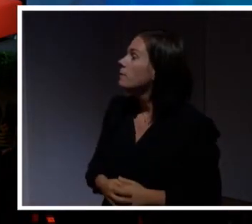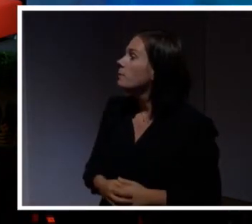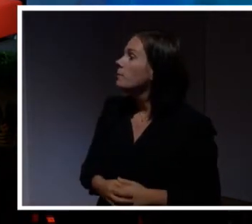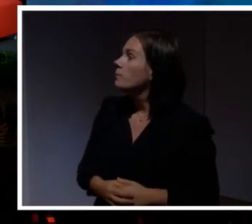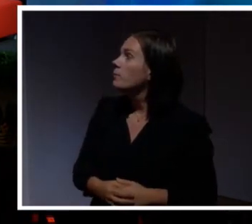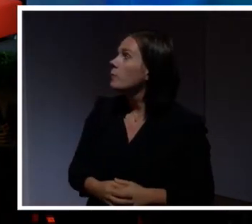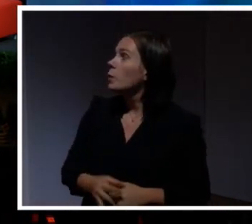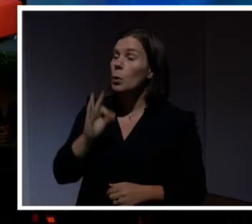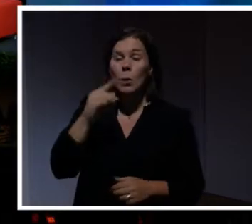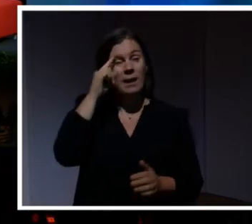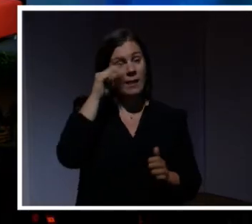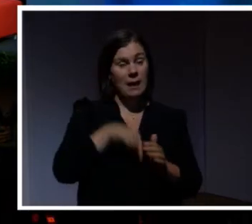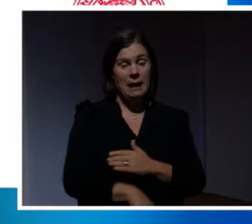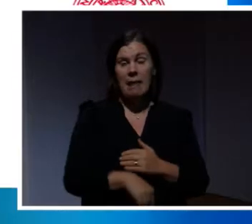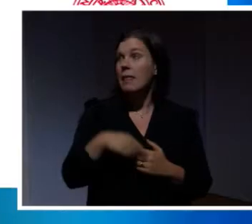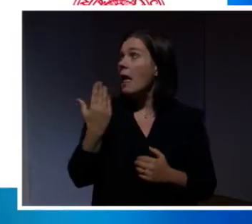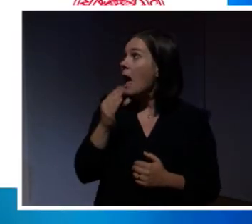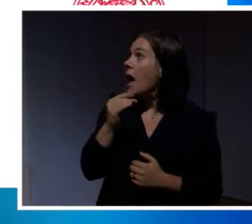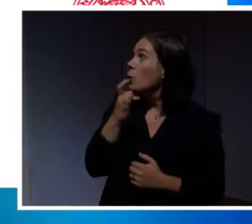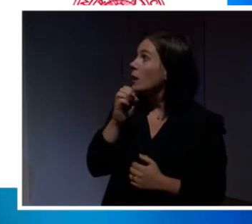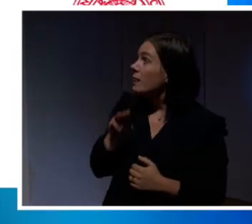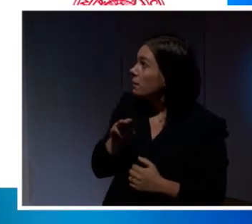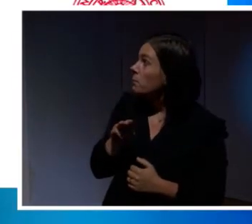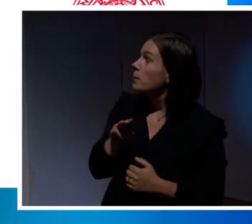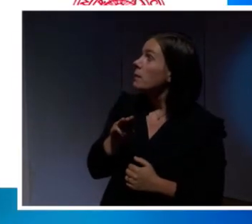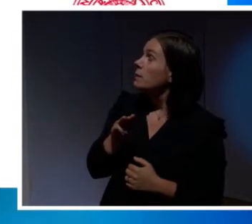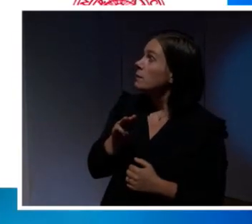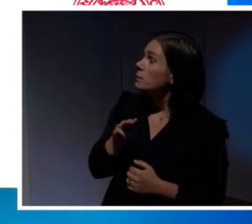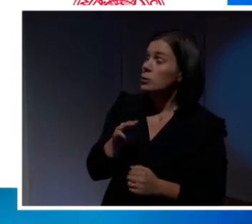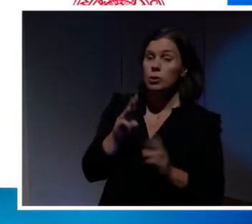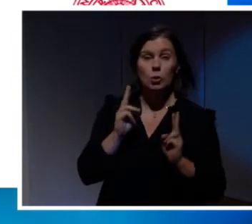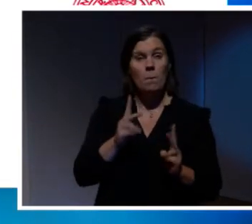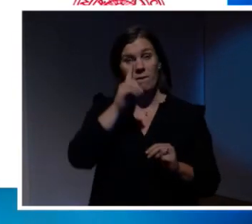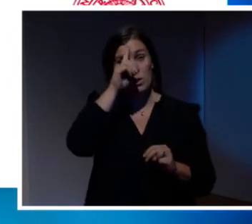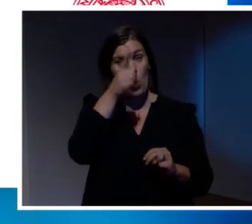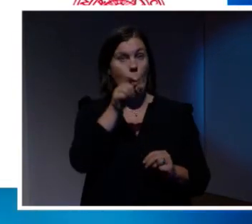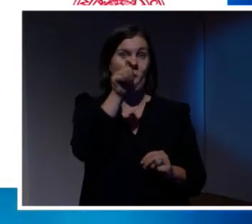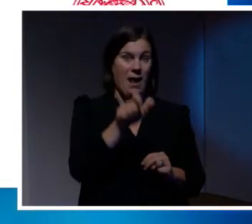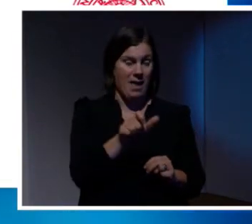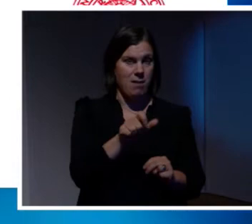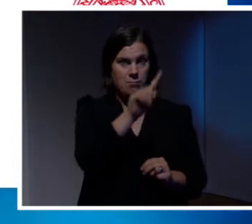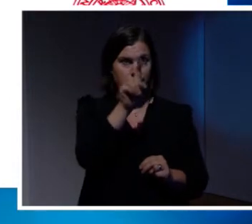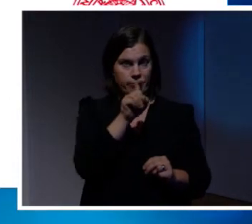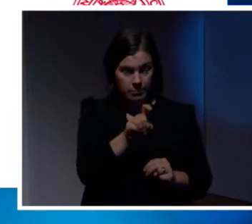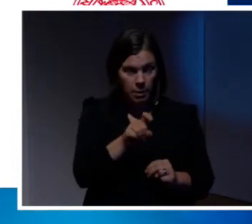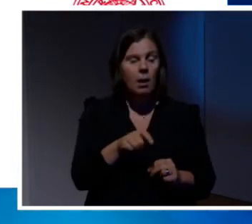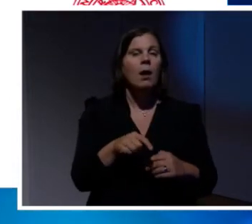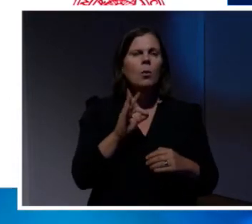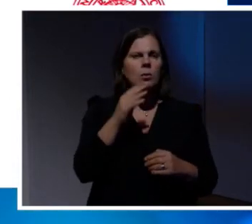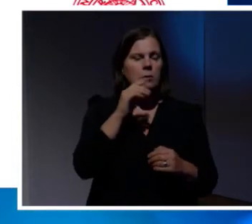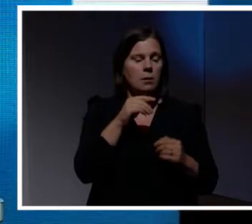How intelligent are the algorithms which claim to understand you? That's the question I'm going to look at today